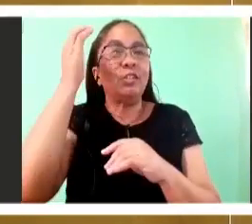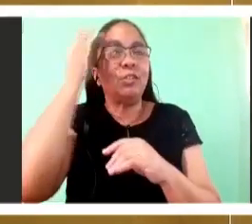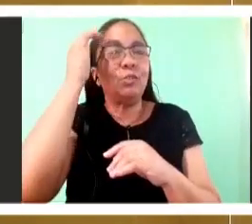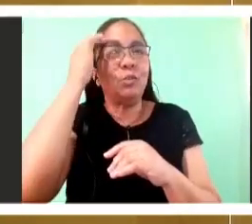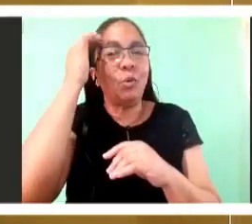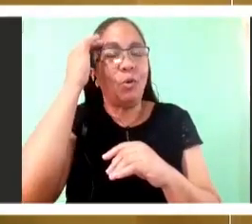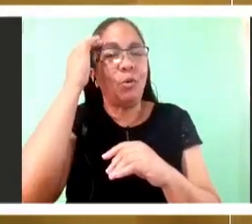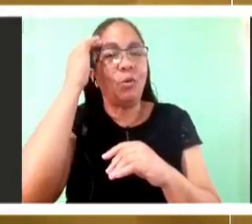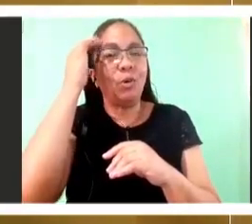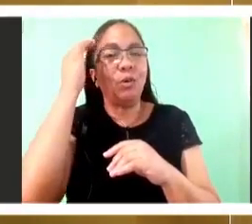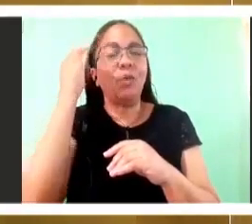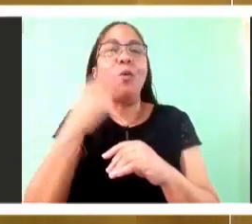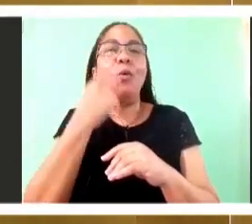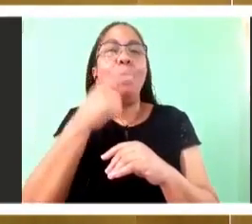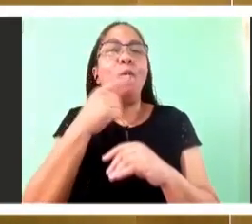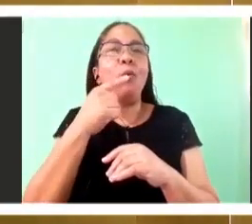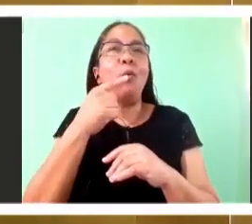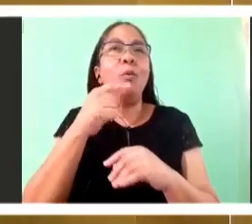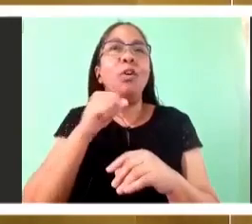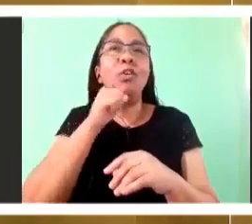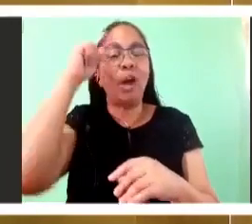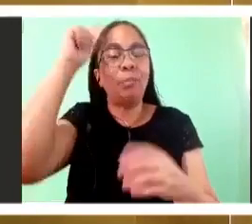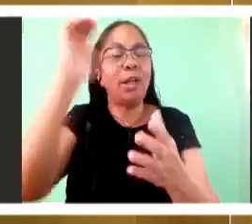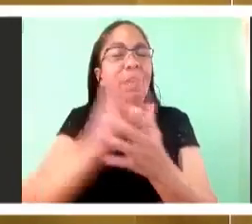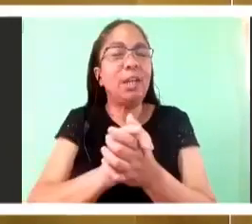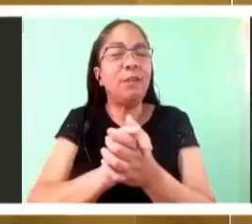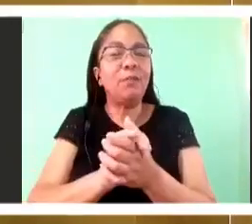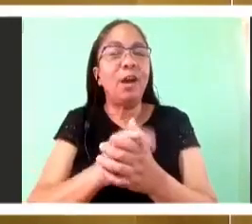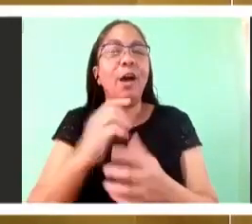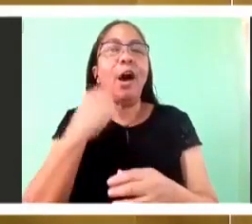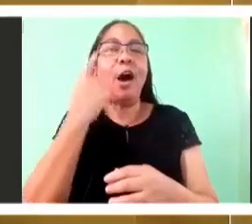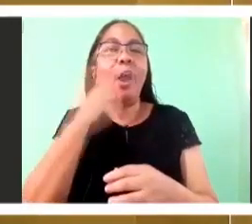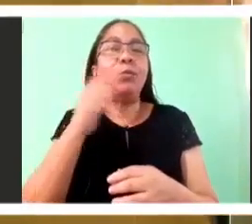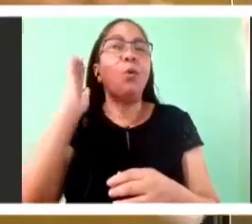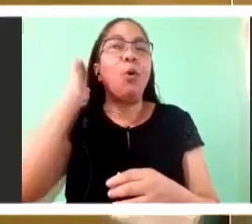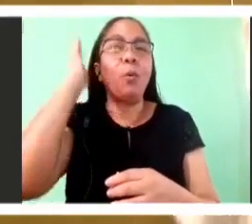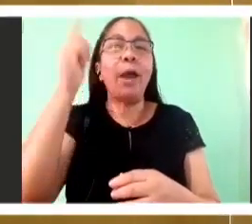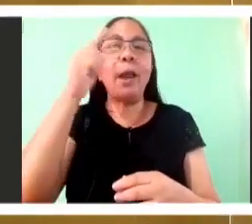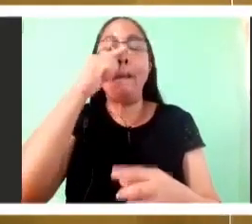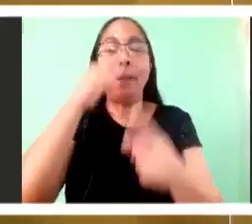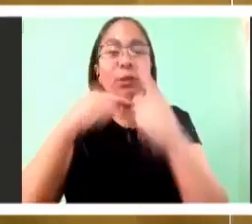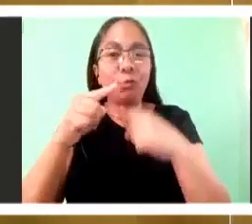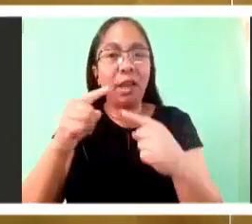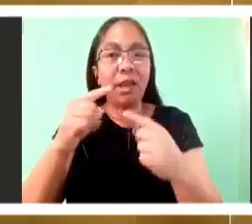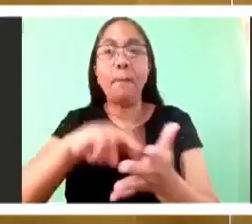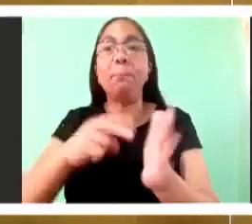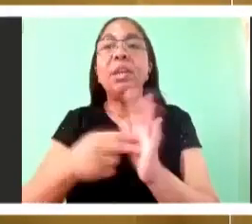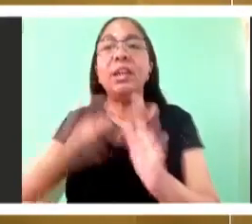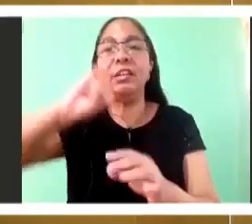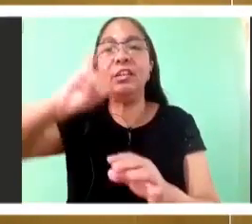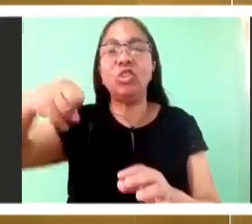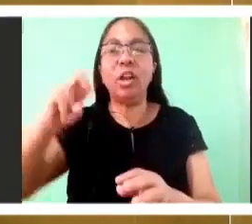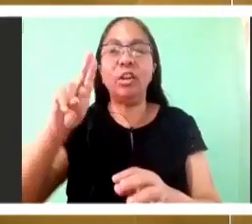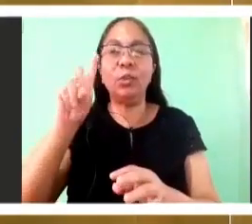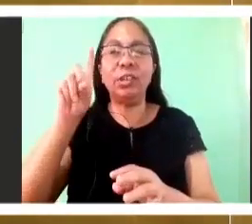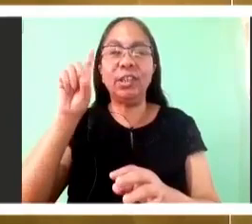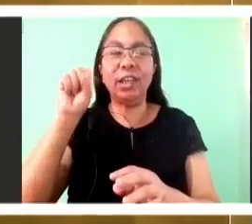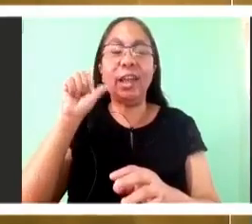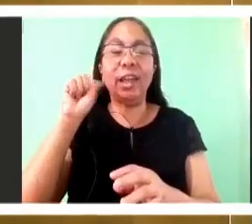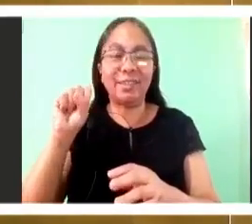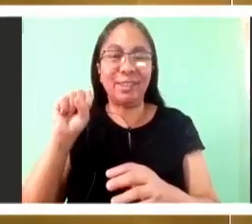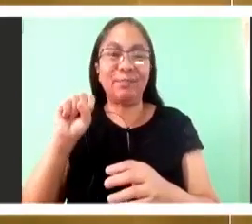And in here he's hinting the part of the problem that Judas was having was Judas did not believe